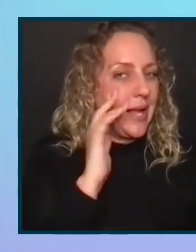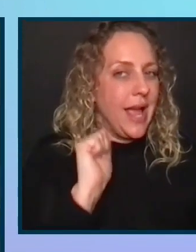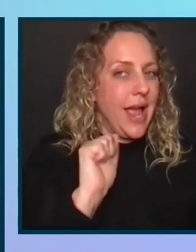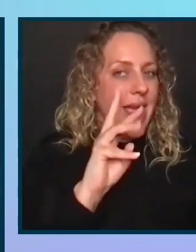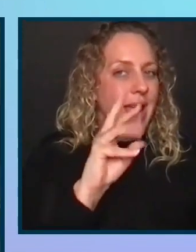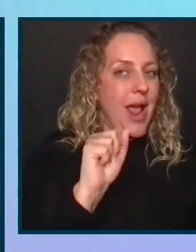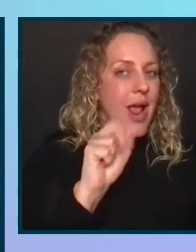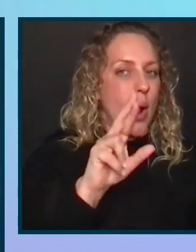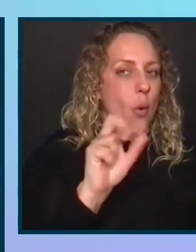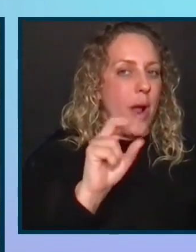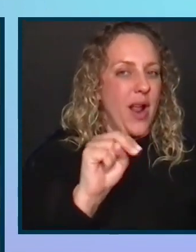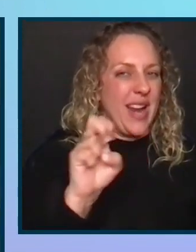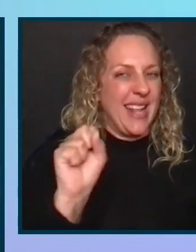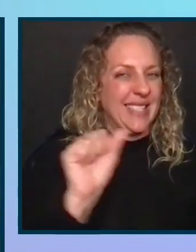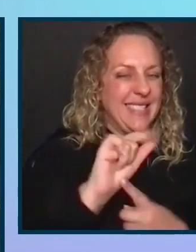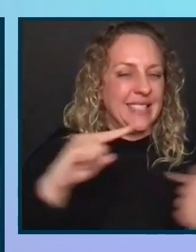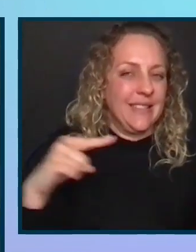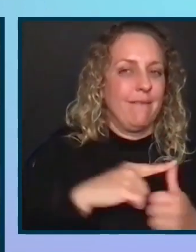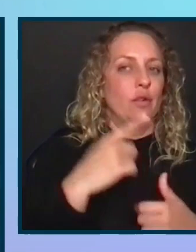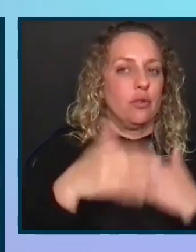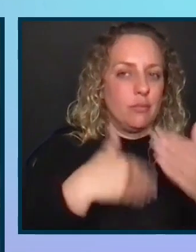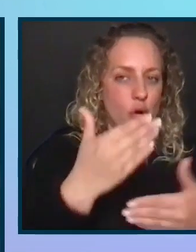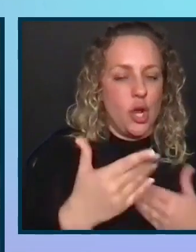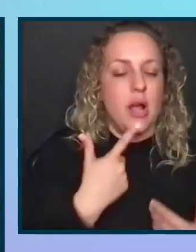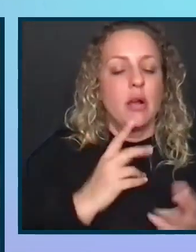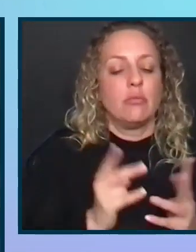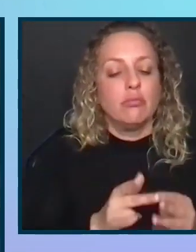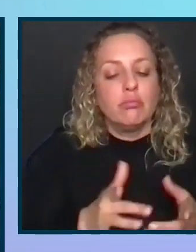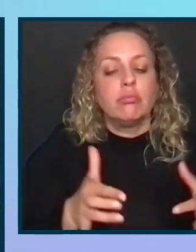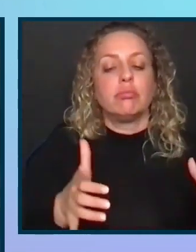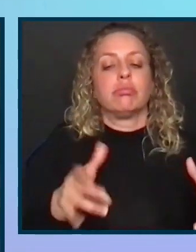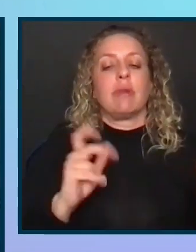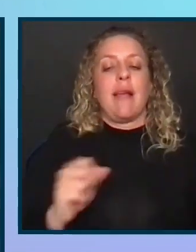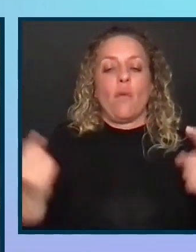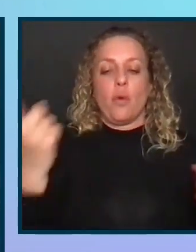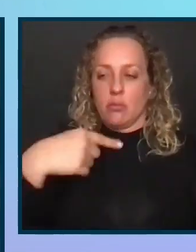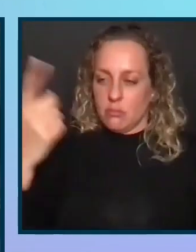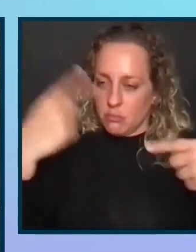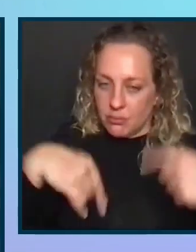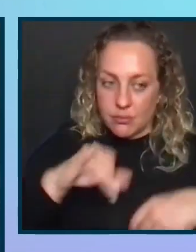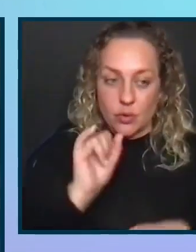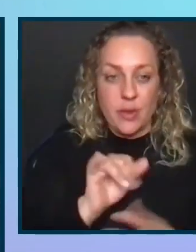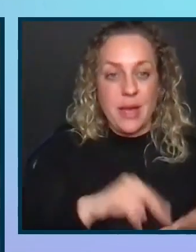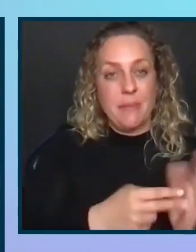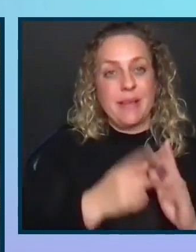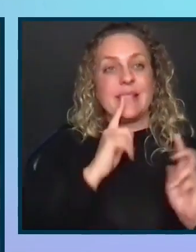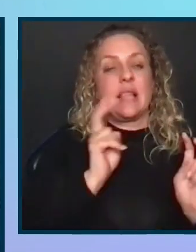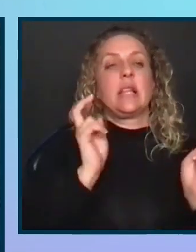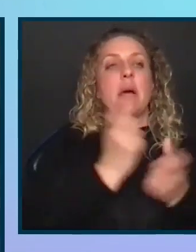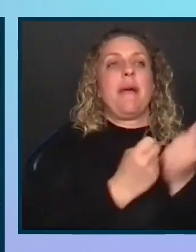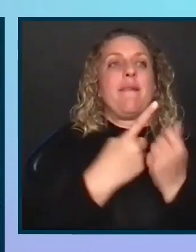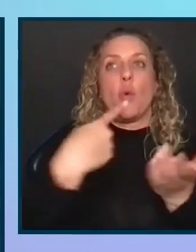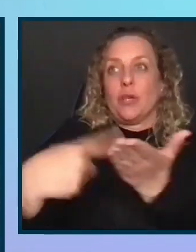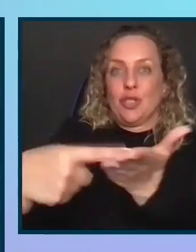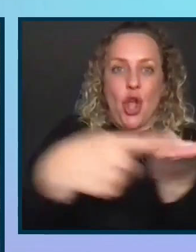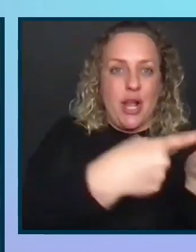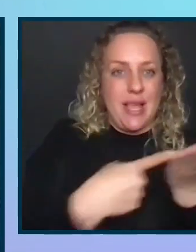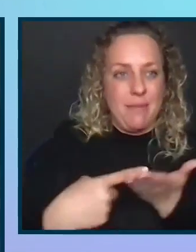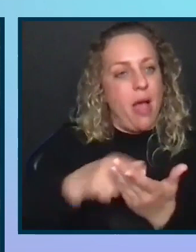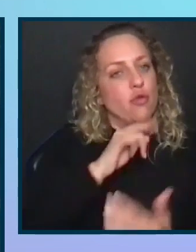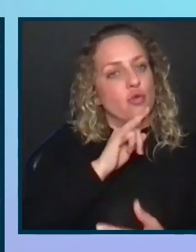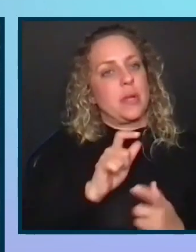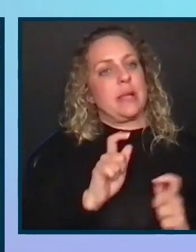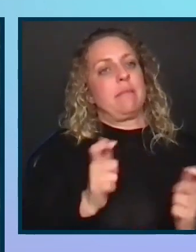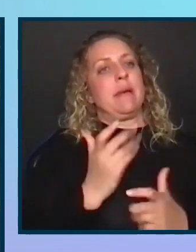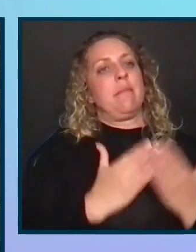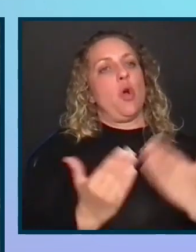starting to grow that and get other teams all weighing in. And so that it's the topic that everybody's talking about. That's a really